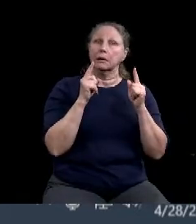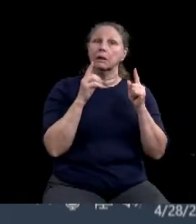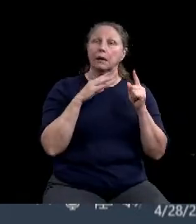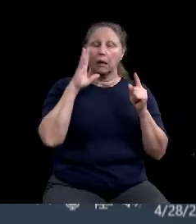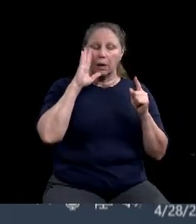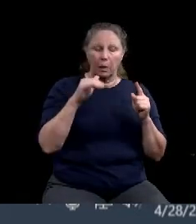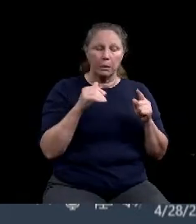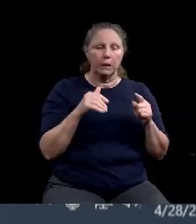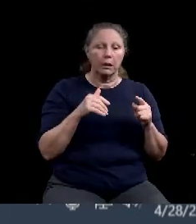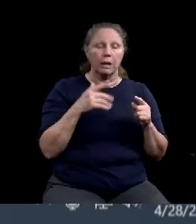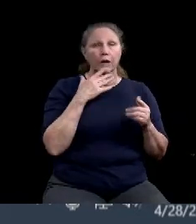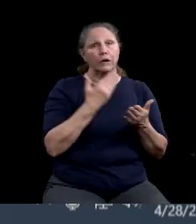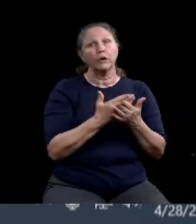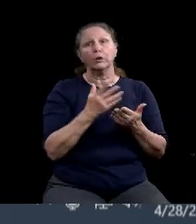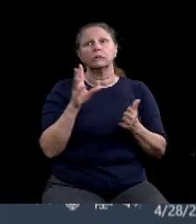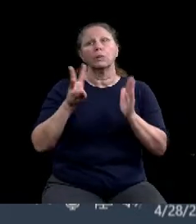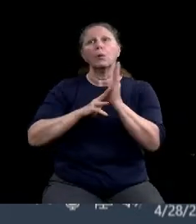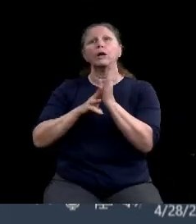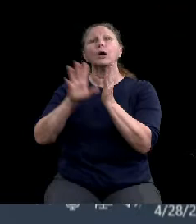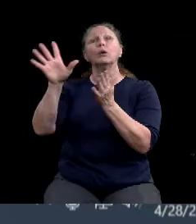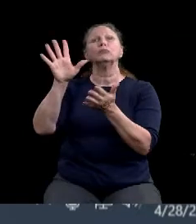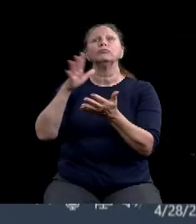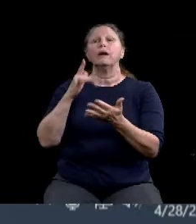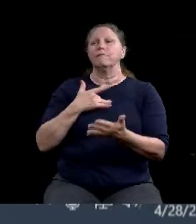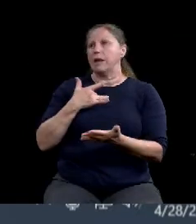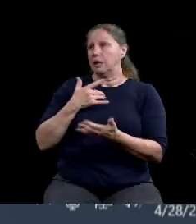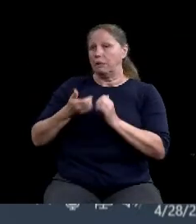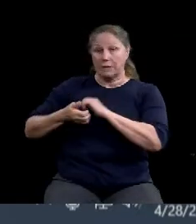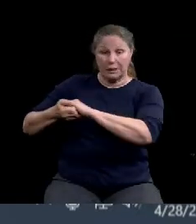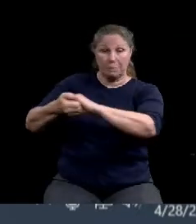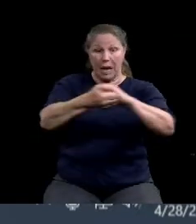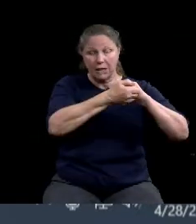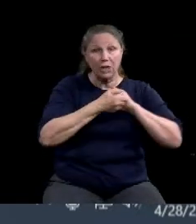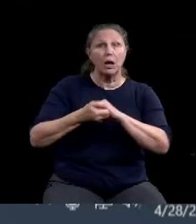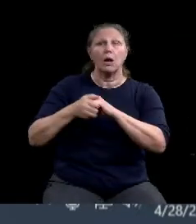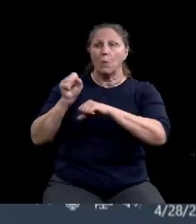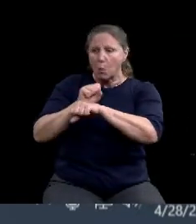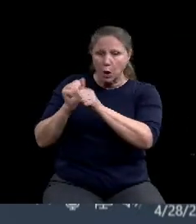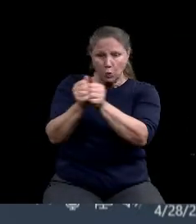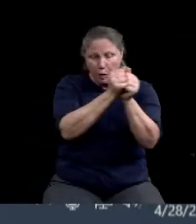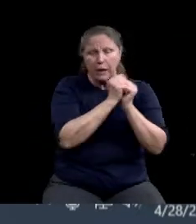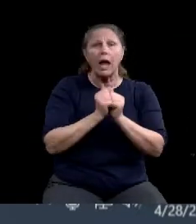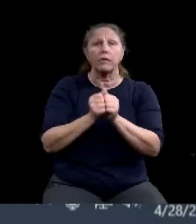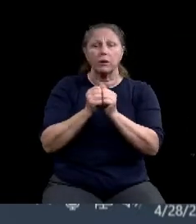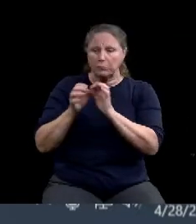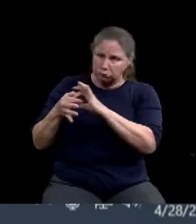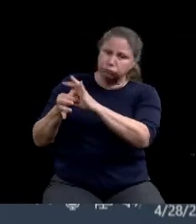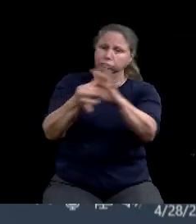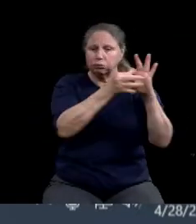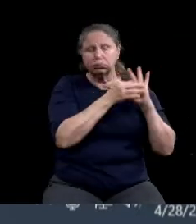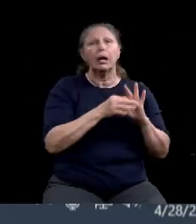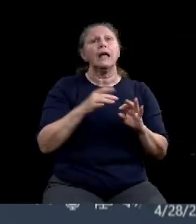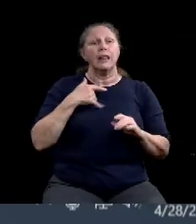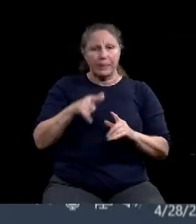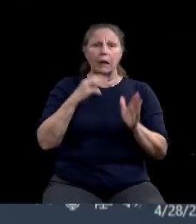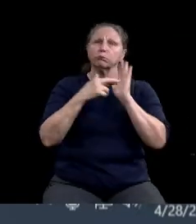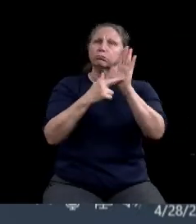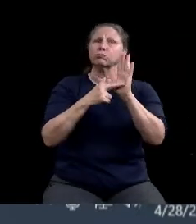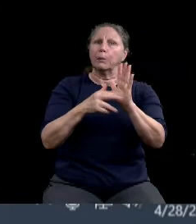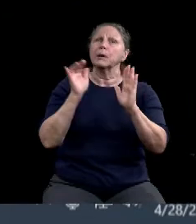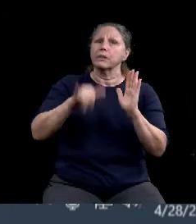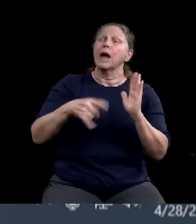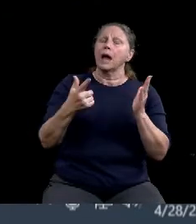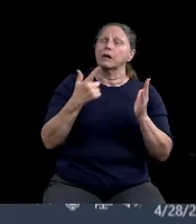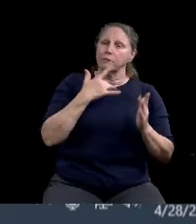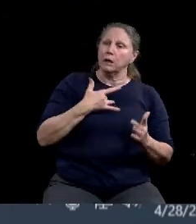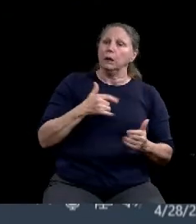collaboration, the collegiality and the cooperation that we we all have, that we do value small businesses. We do value